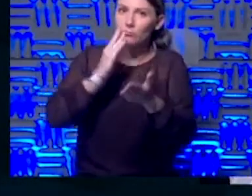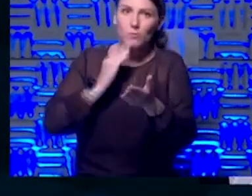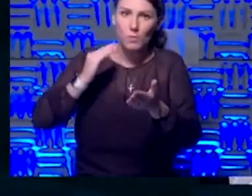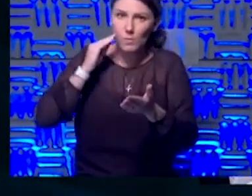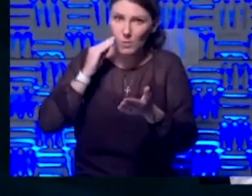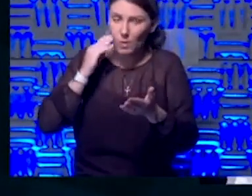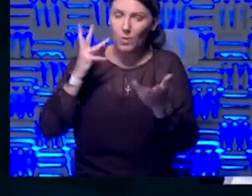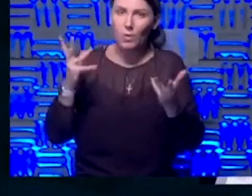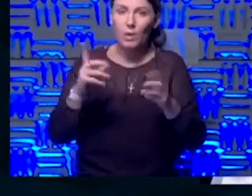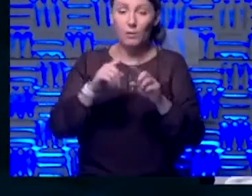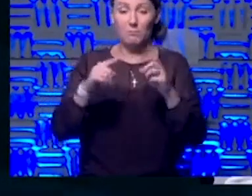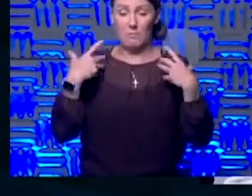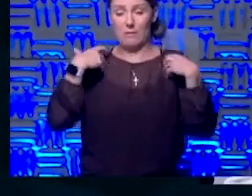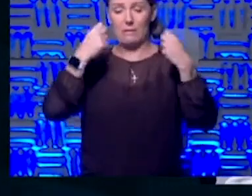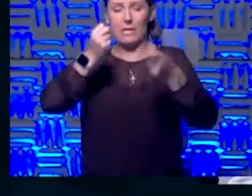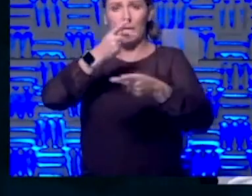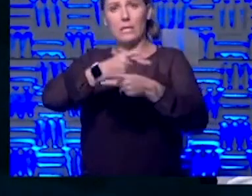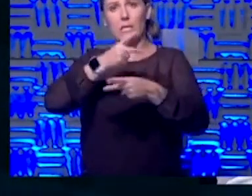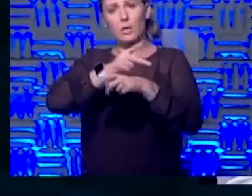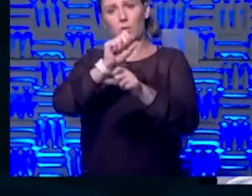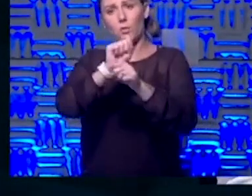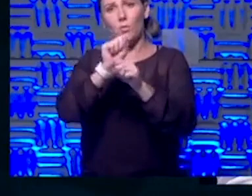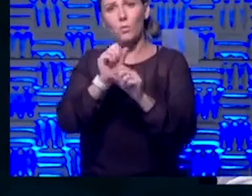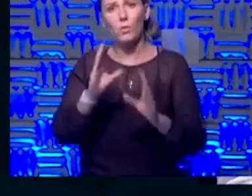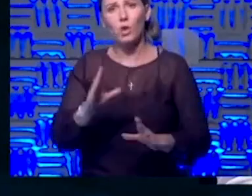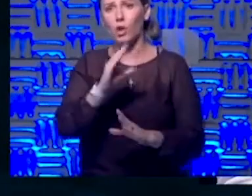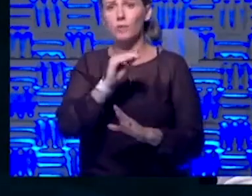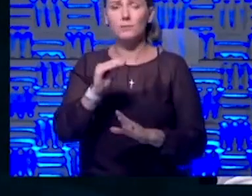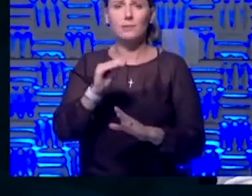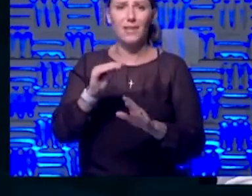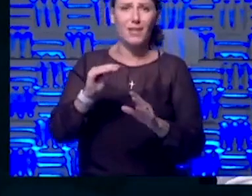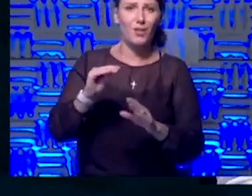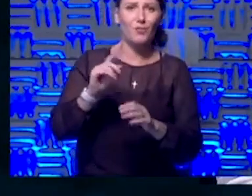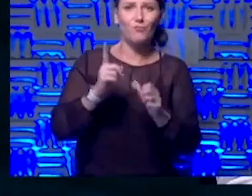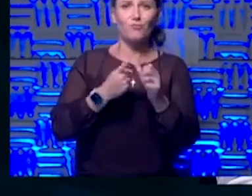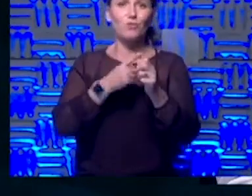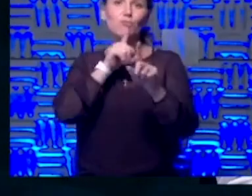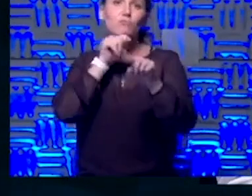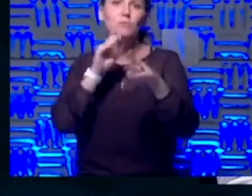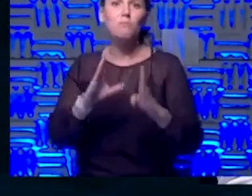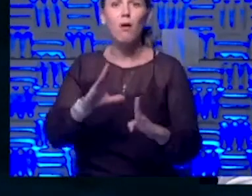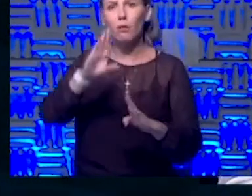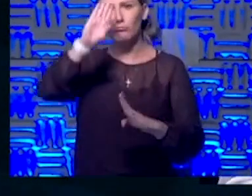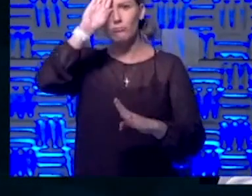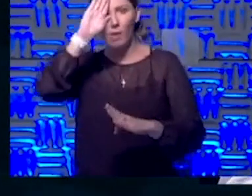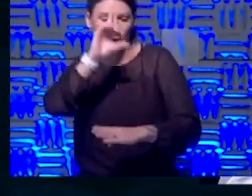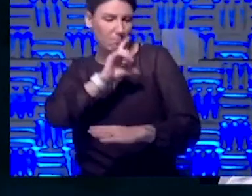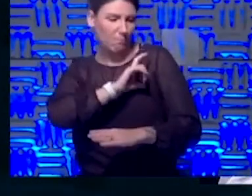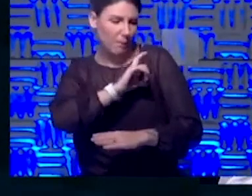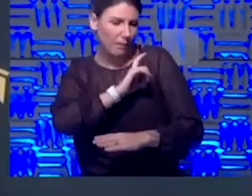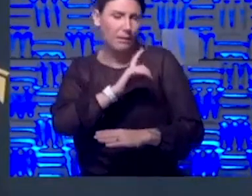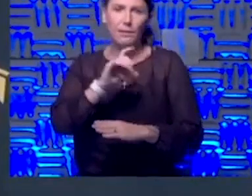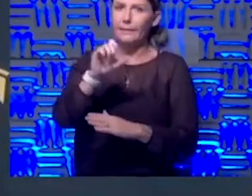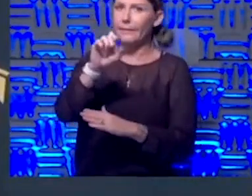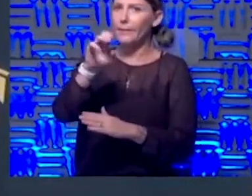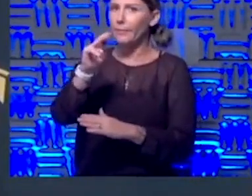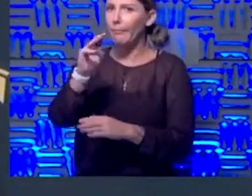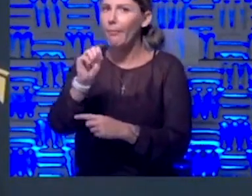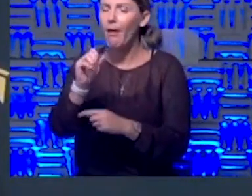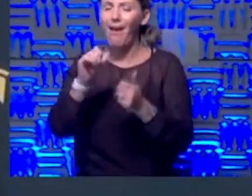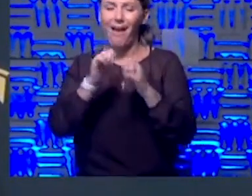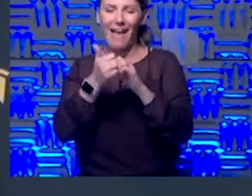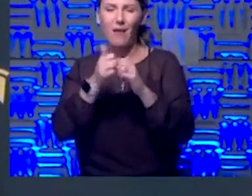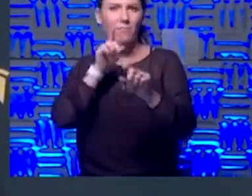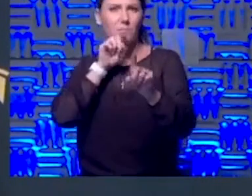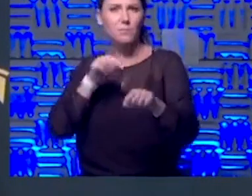But I think about health care workers and first responders, how would you prioritize that? Yeah, I think we can